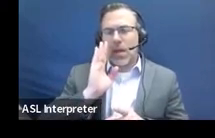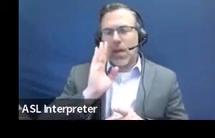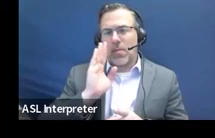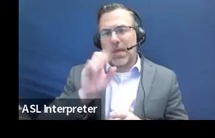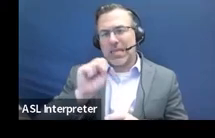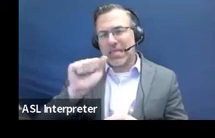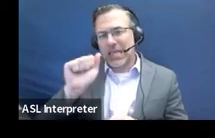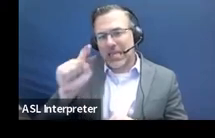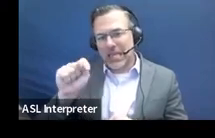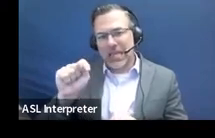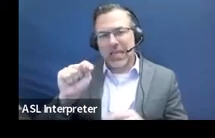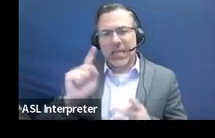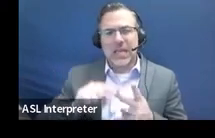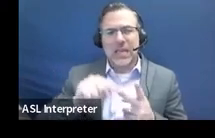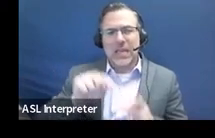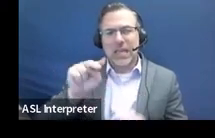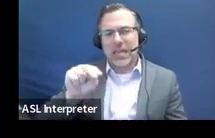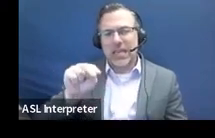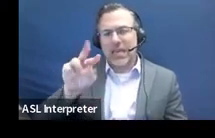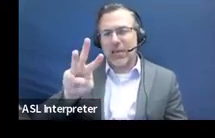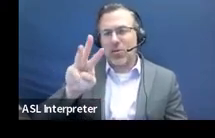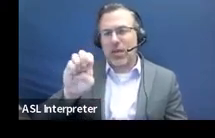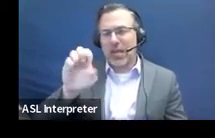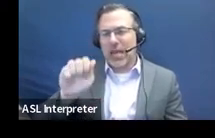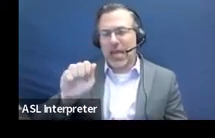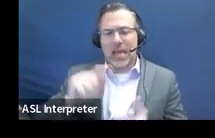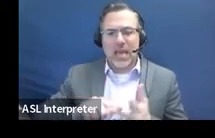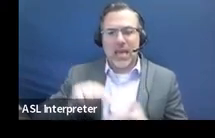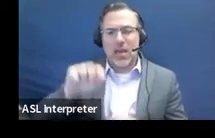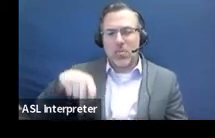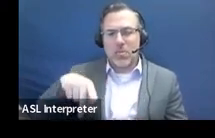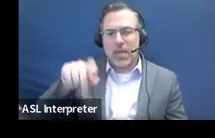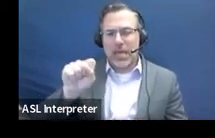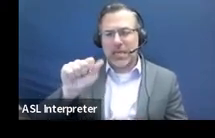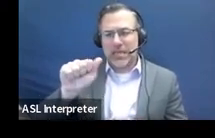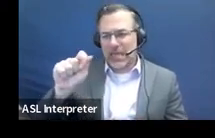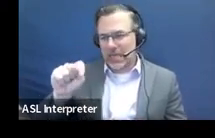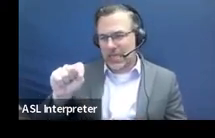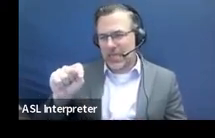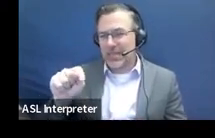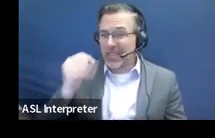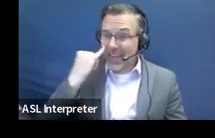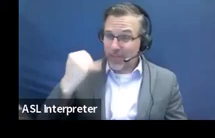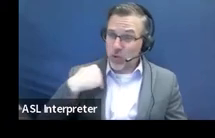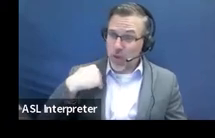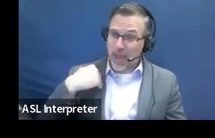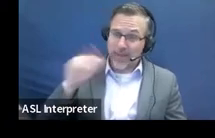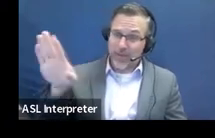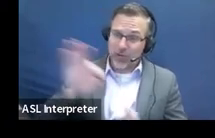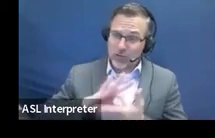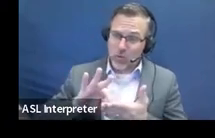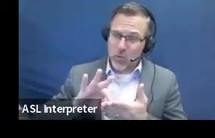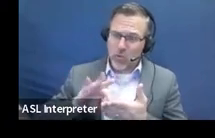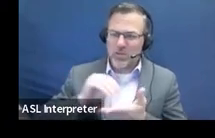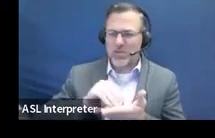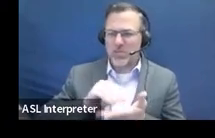nationally normed group administered achievement tests. If you had scores from those, that's where these would go.